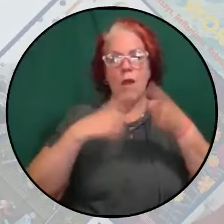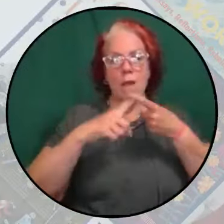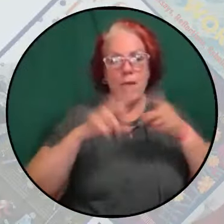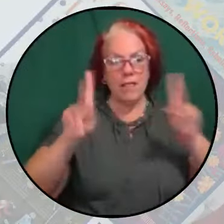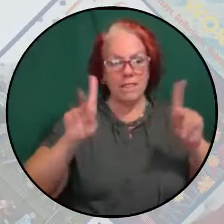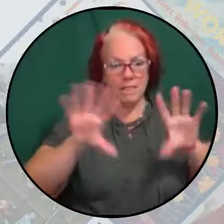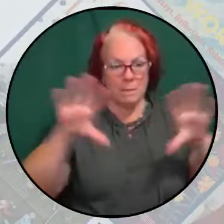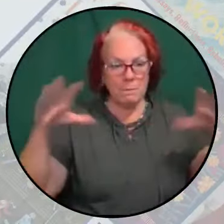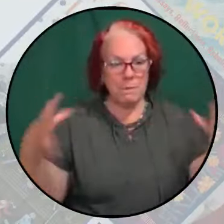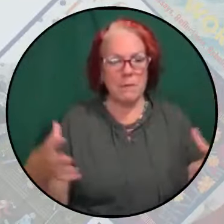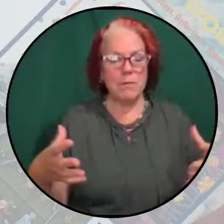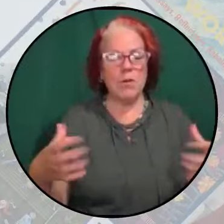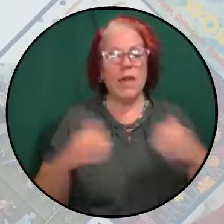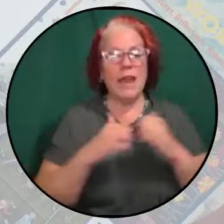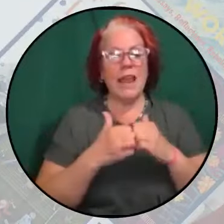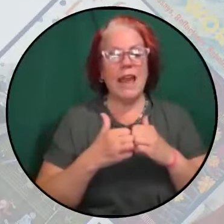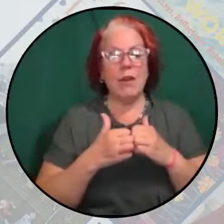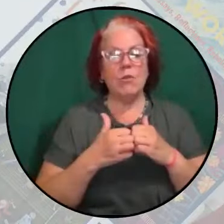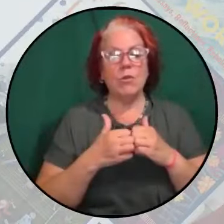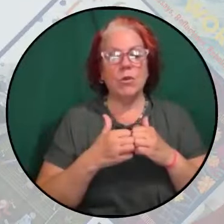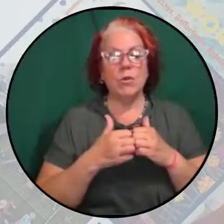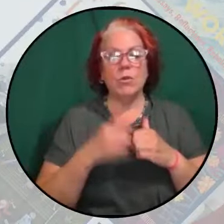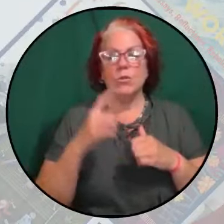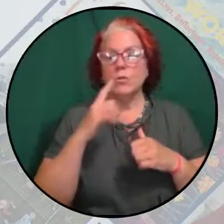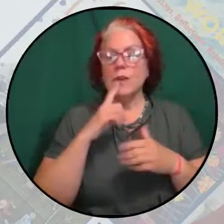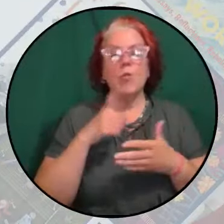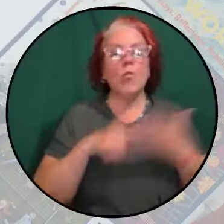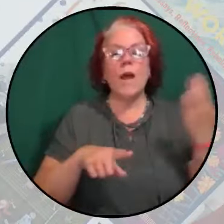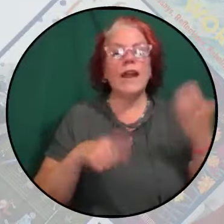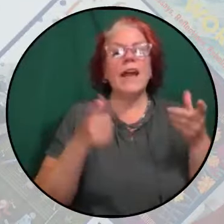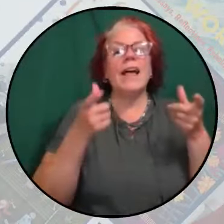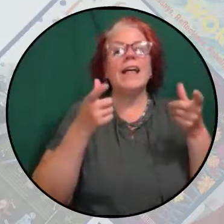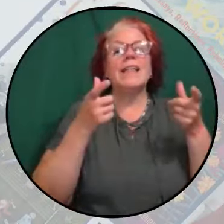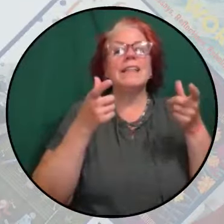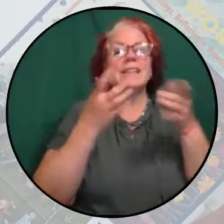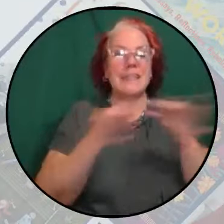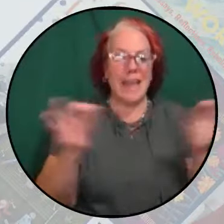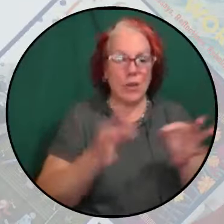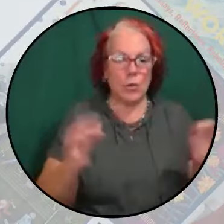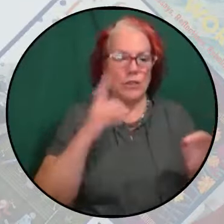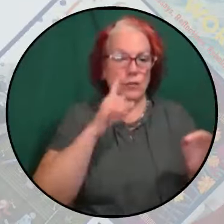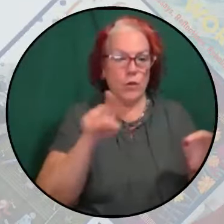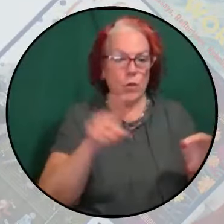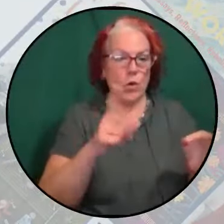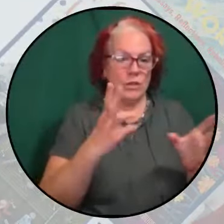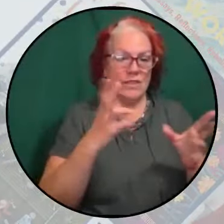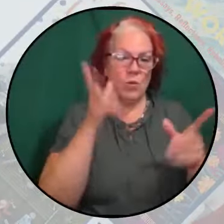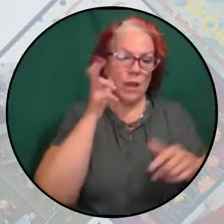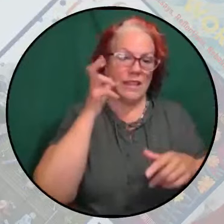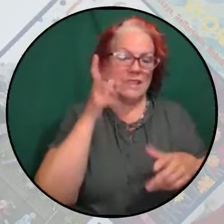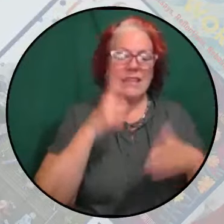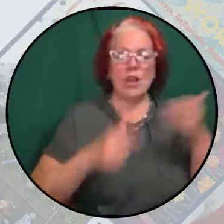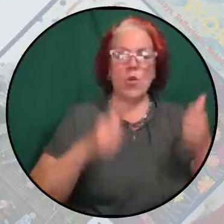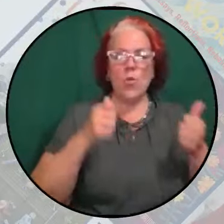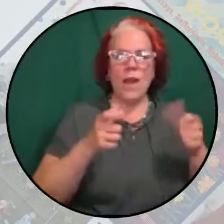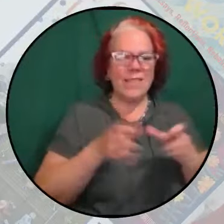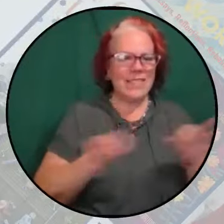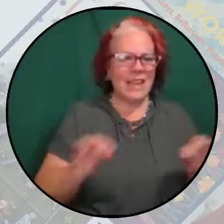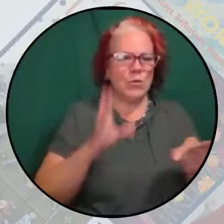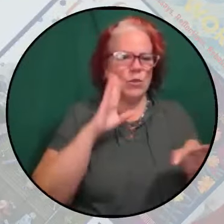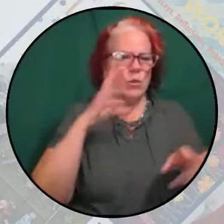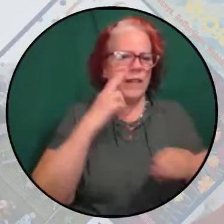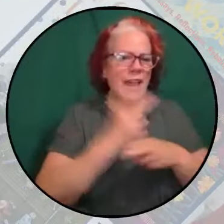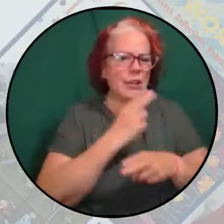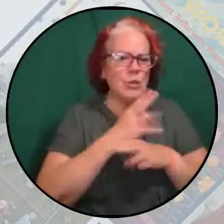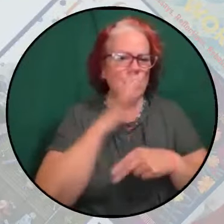and how to actually, what language for those listening, know, ask yourself, what language will I use to talk